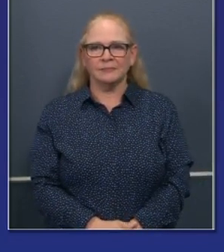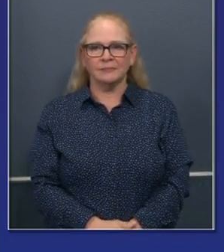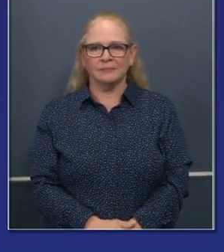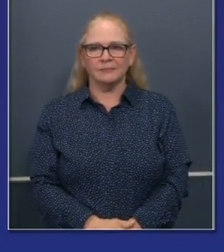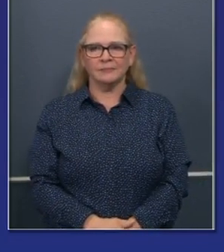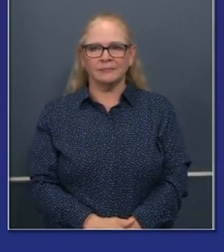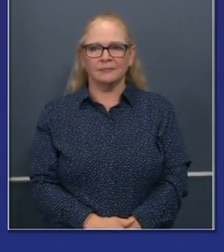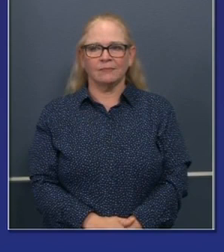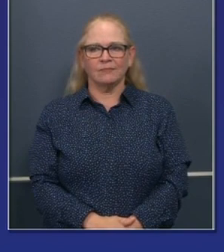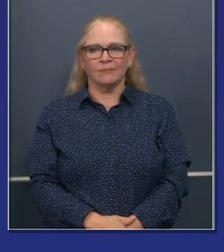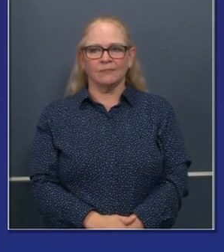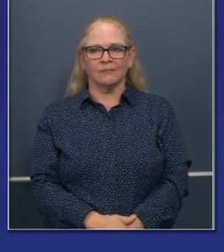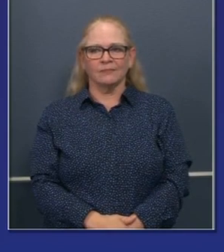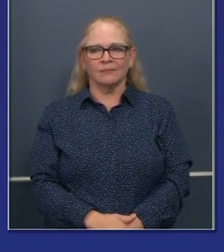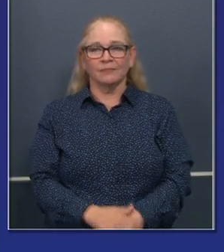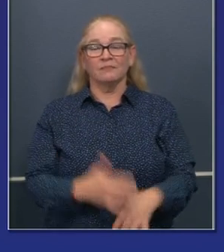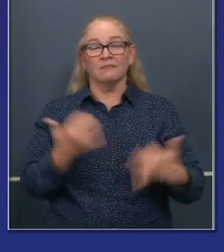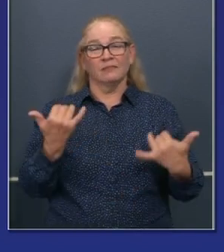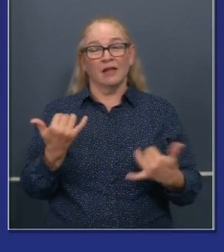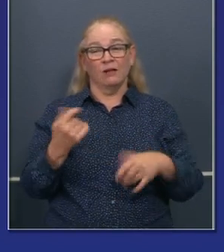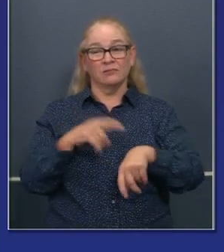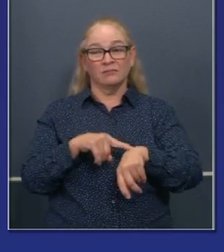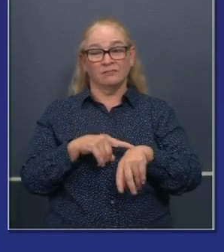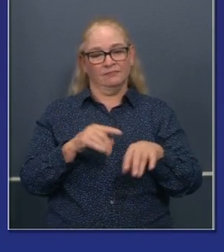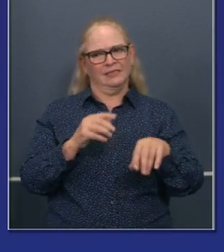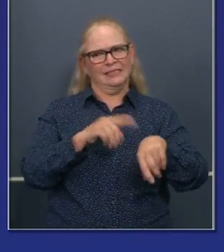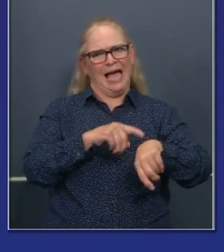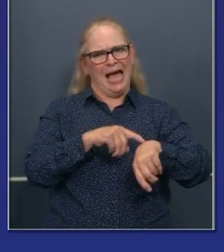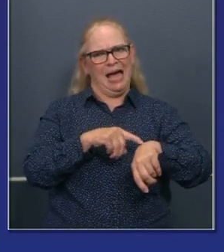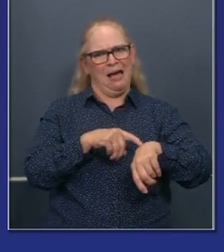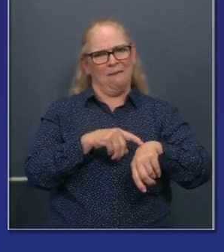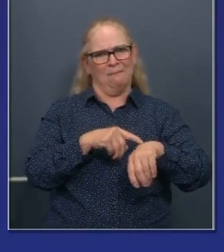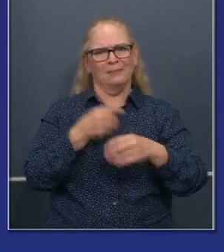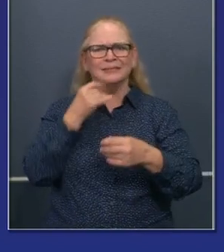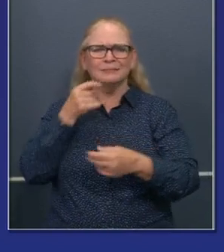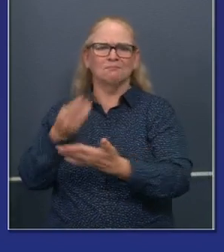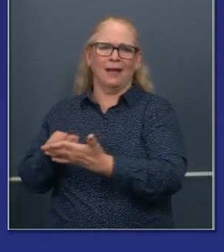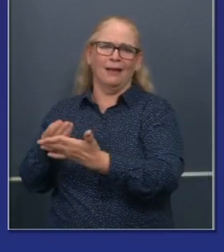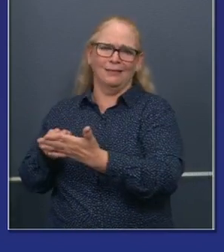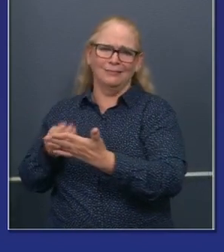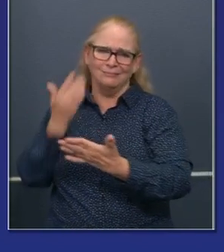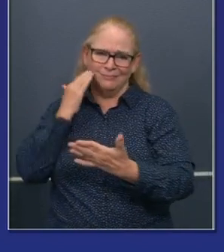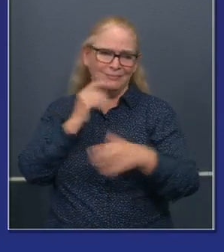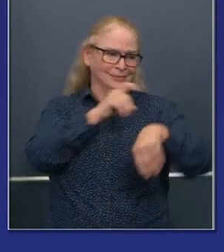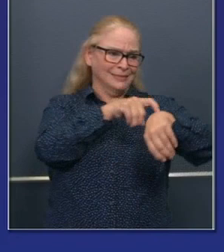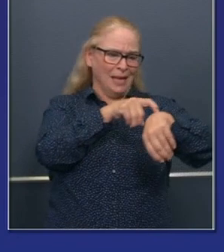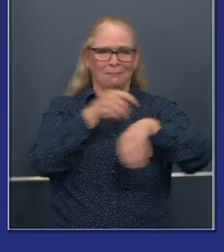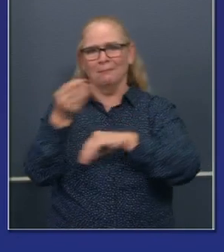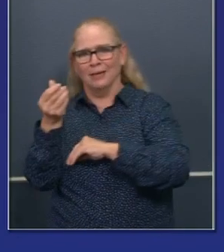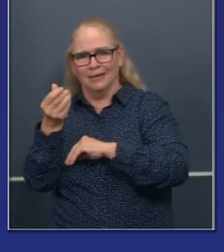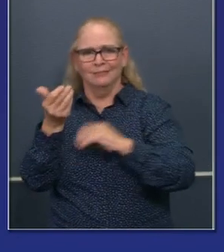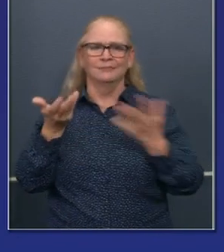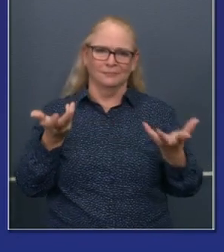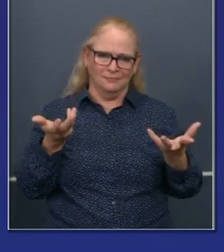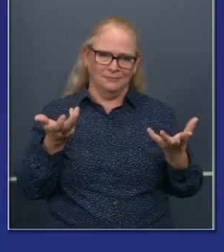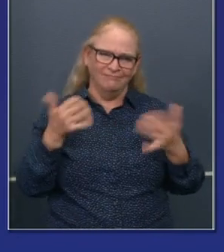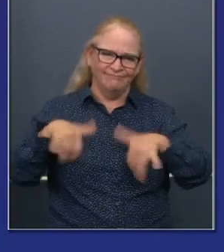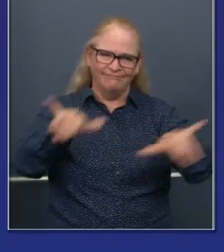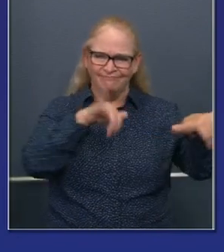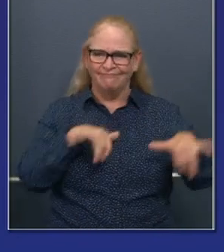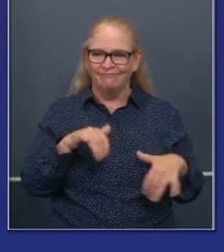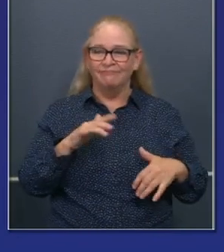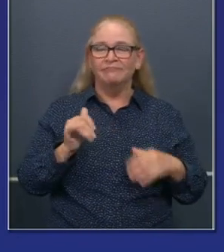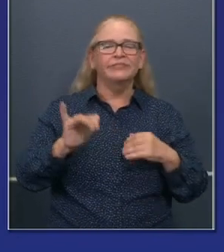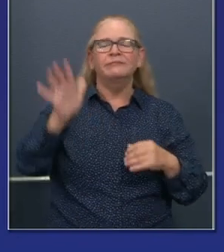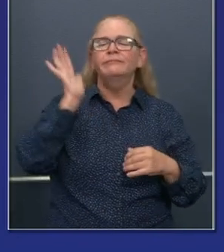about time value of money as someone that years and years ago, I think it took a few weeks, um, when I